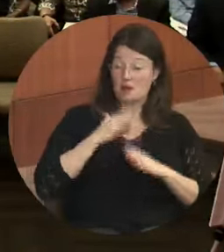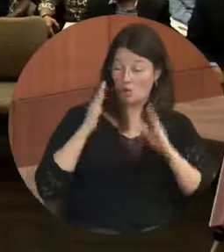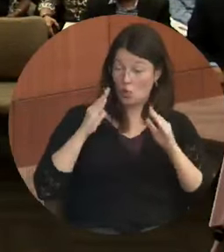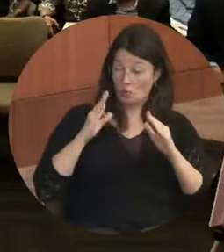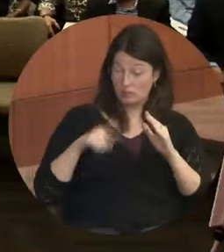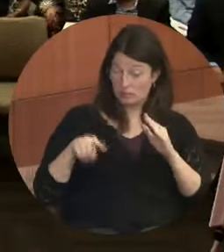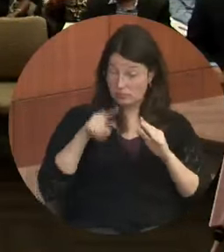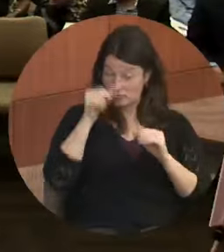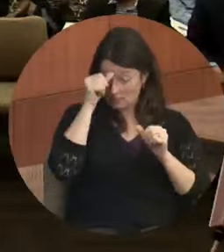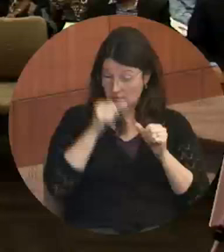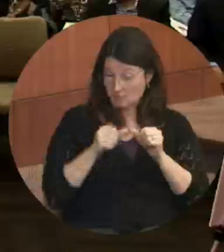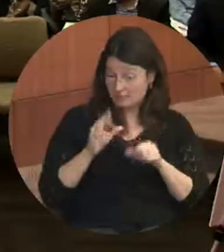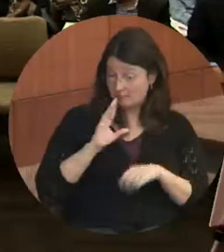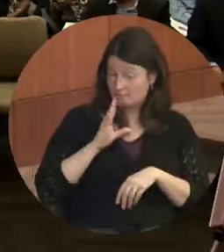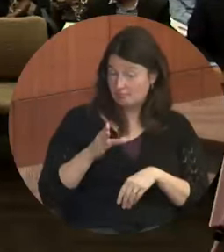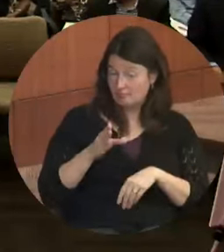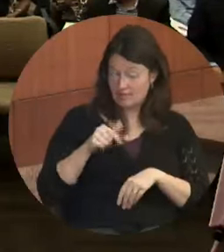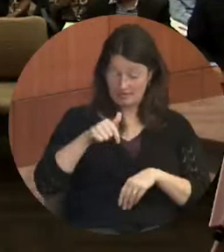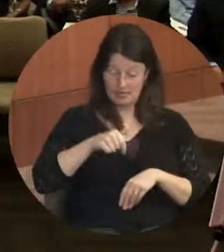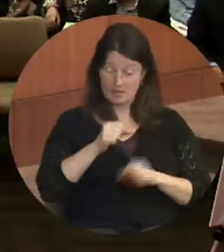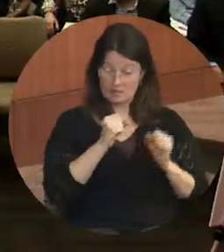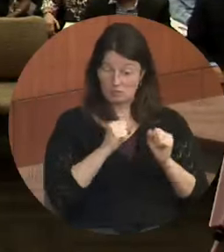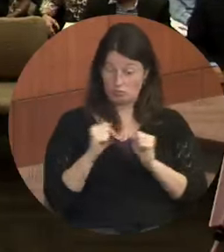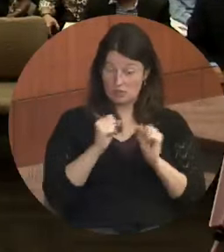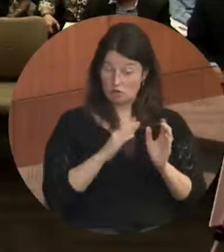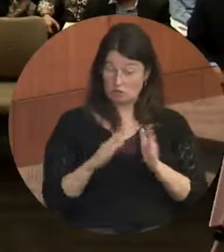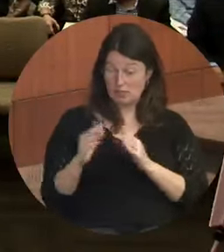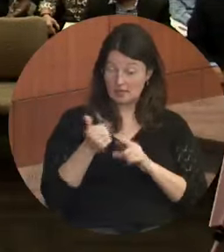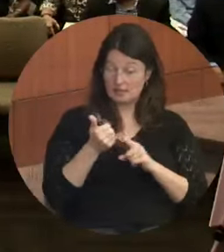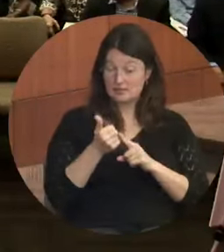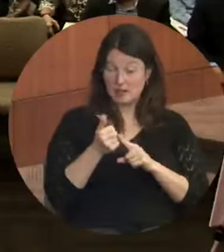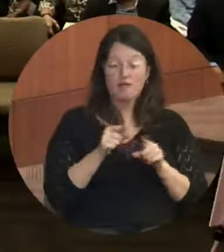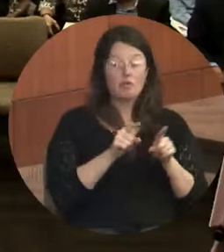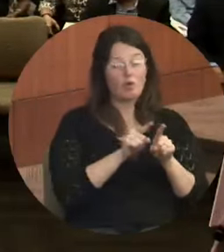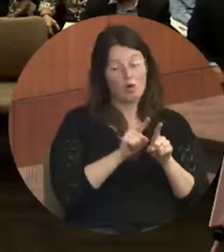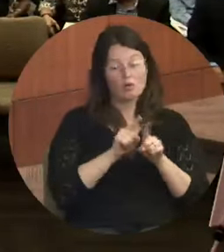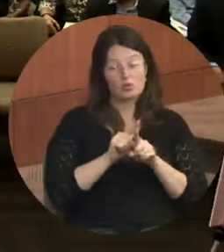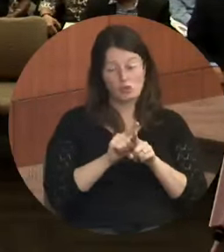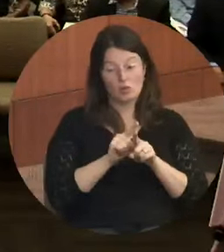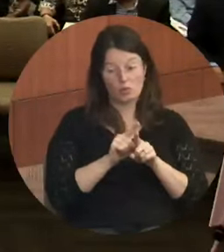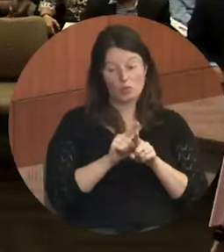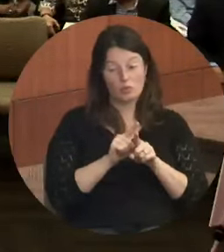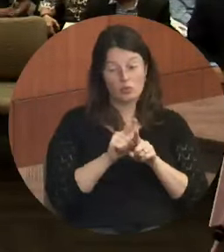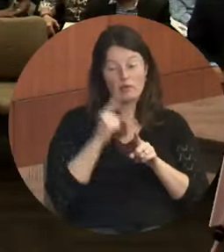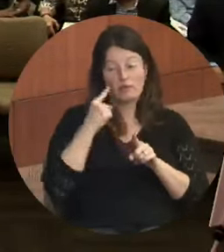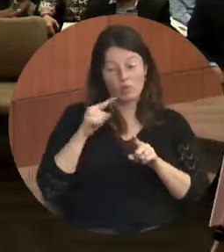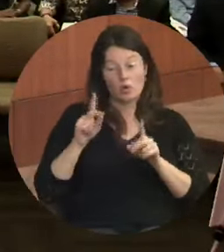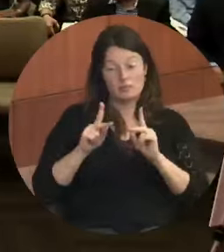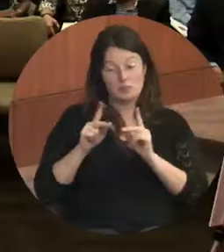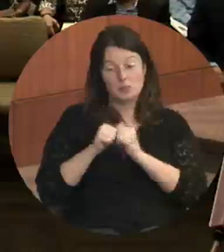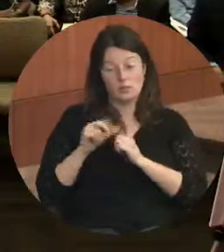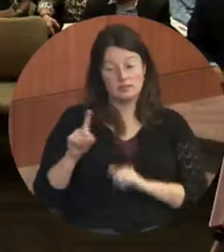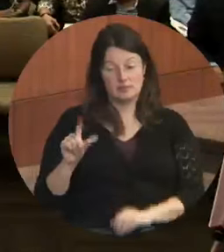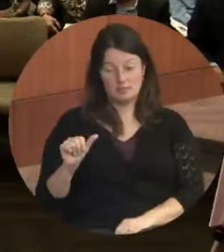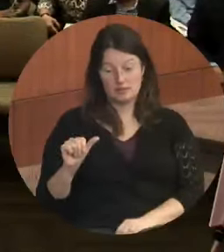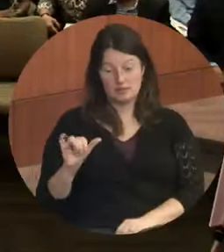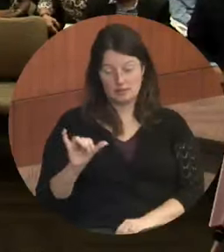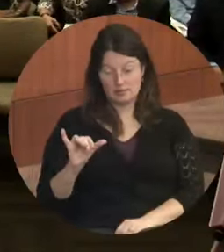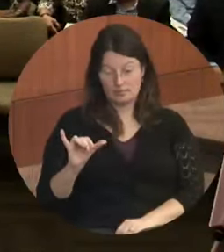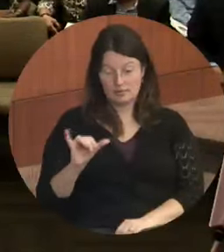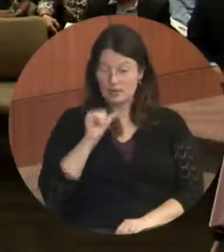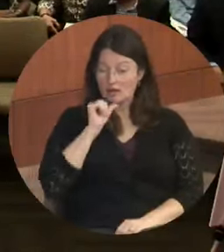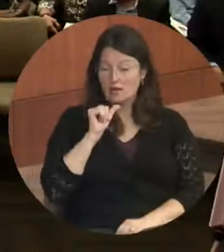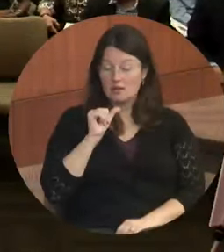mind that this strategic plan also refers to people with disabilities and we're